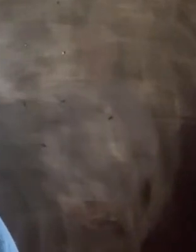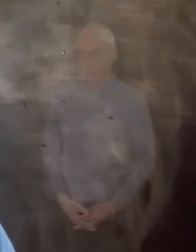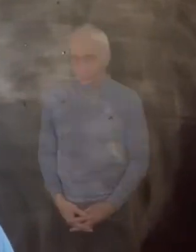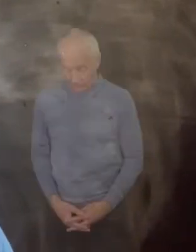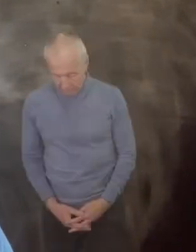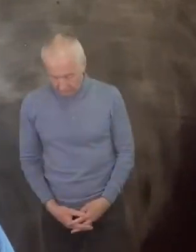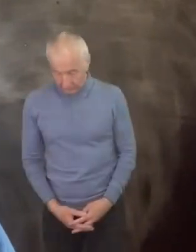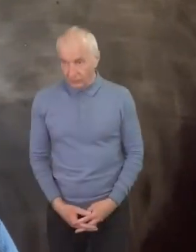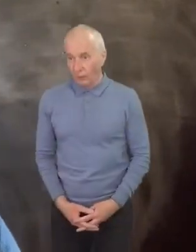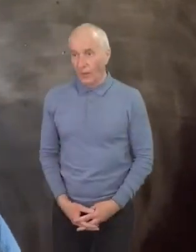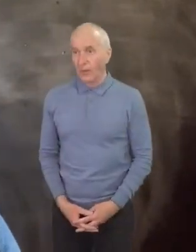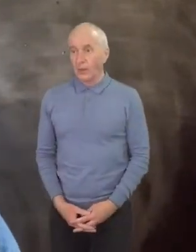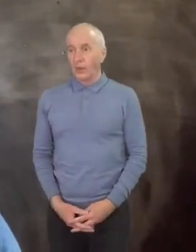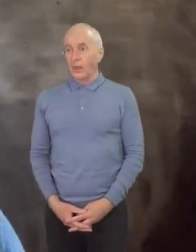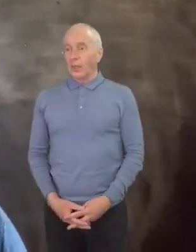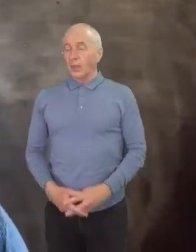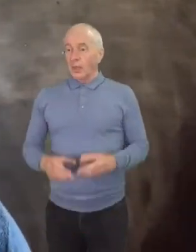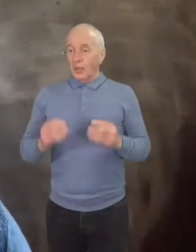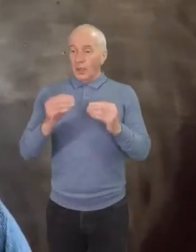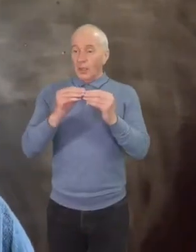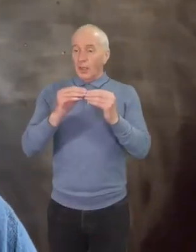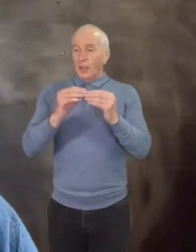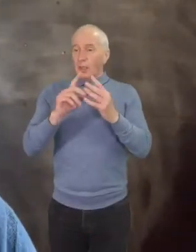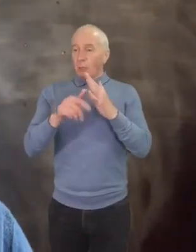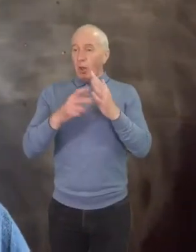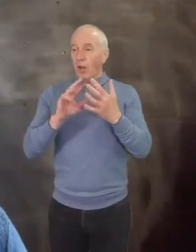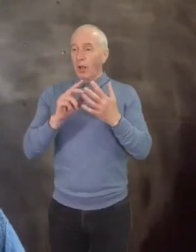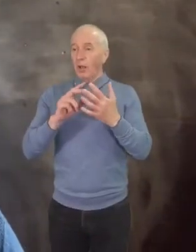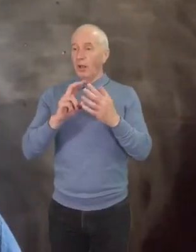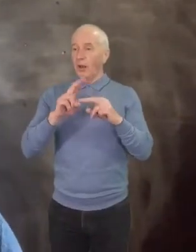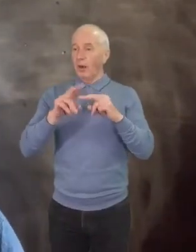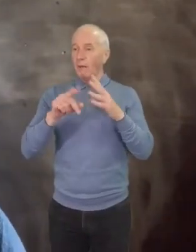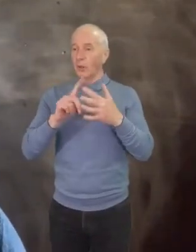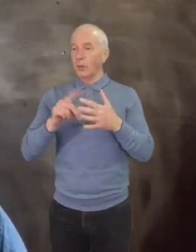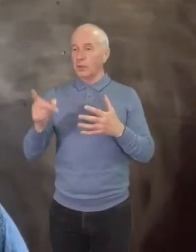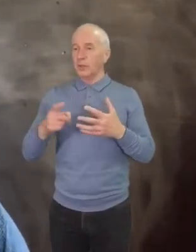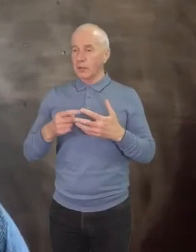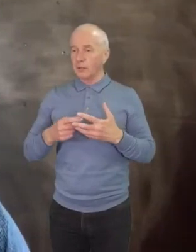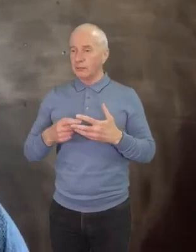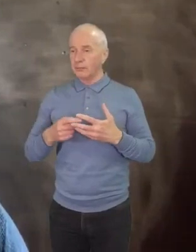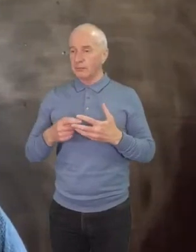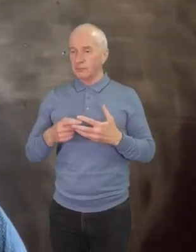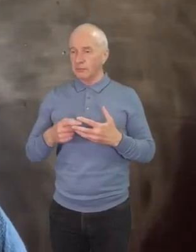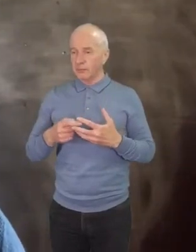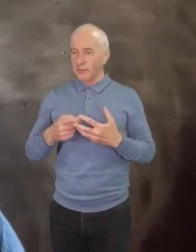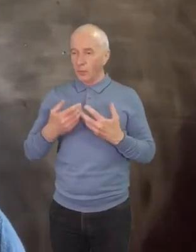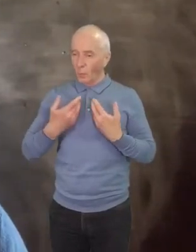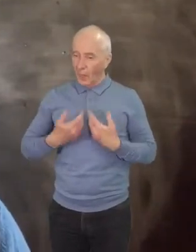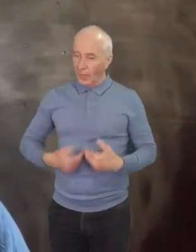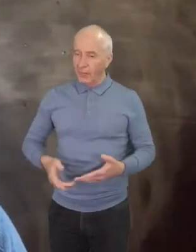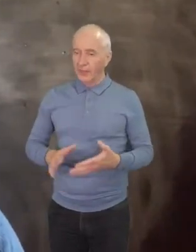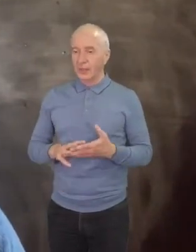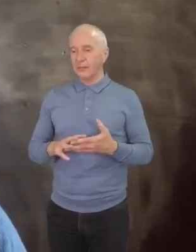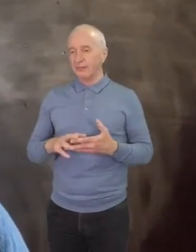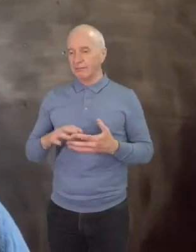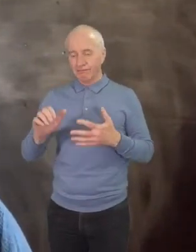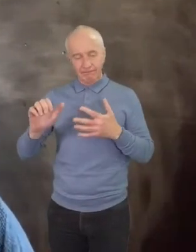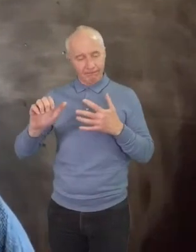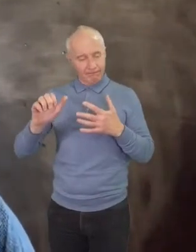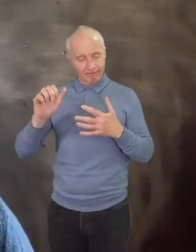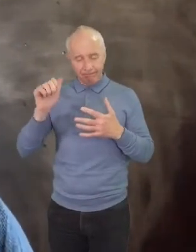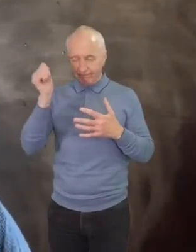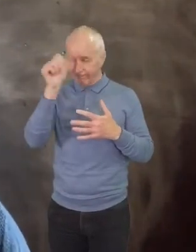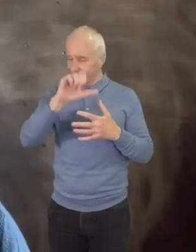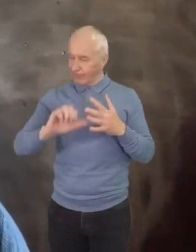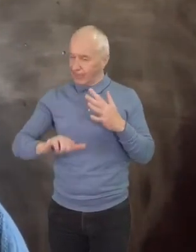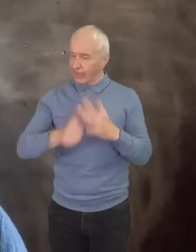Didrit Bonhoeffer was a wealthy, white, educated and gifted German pastor-theologian. He's particularly well known